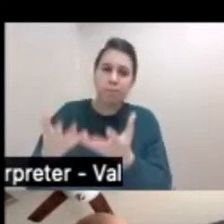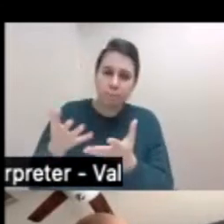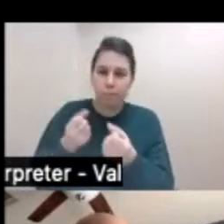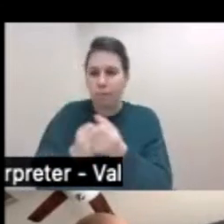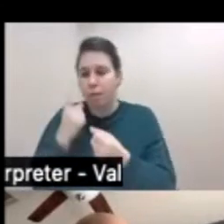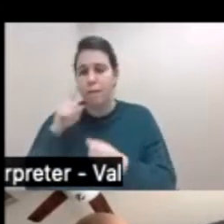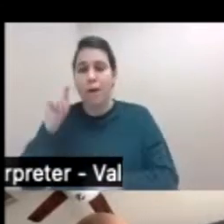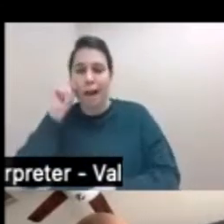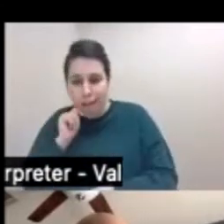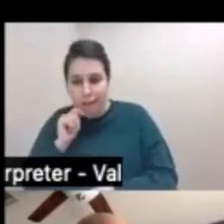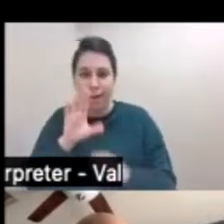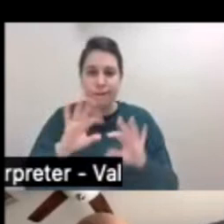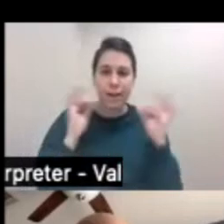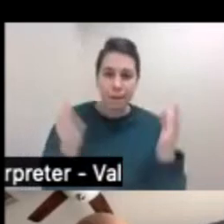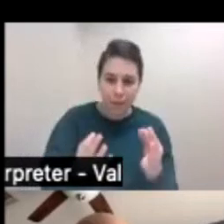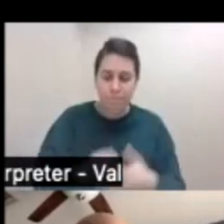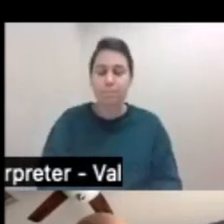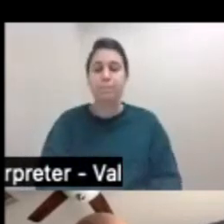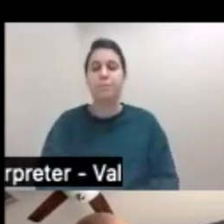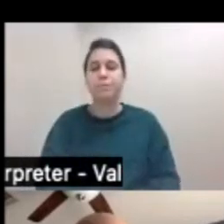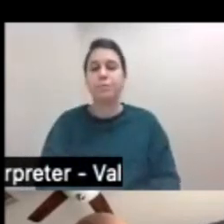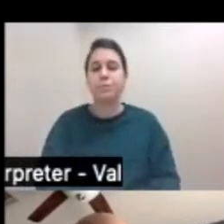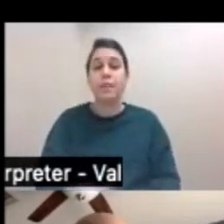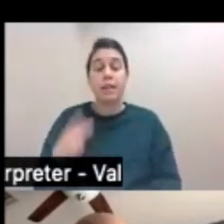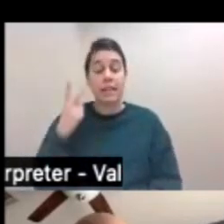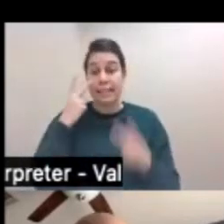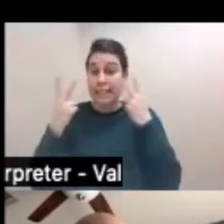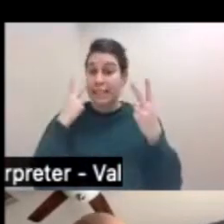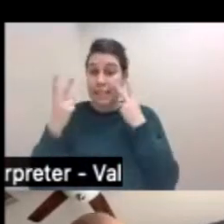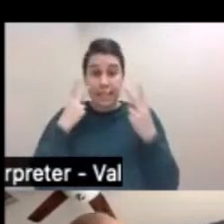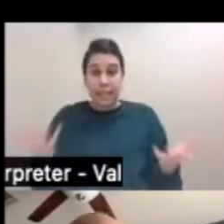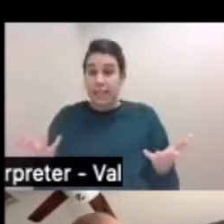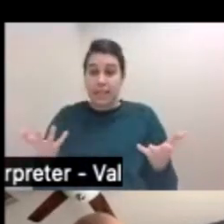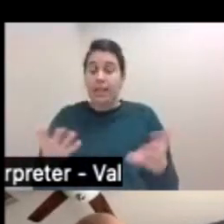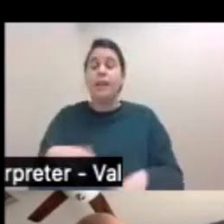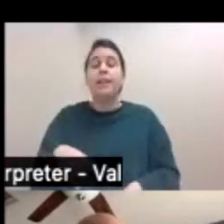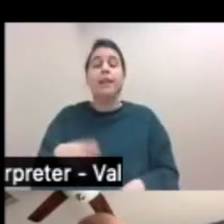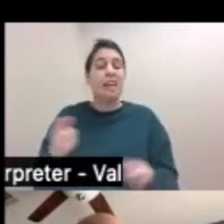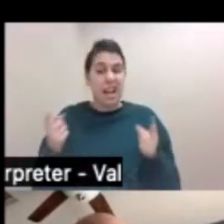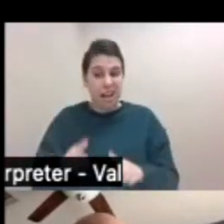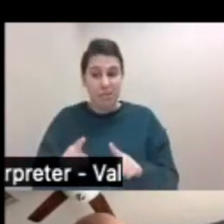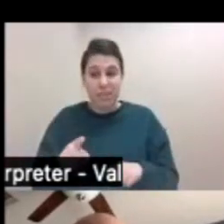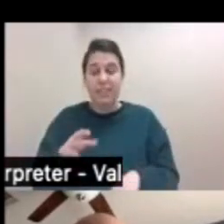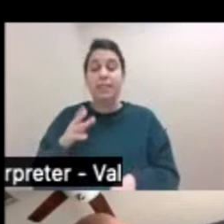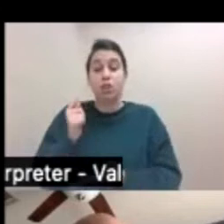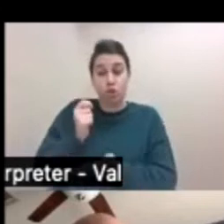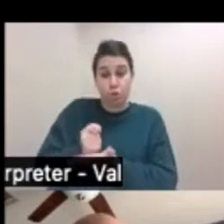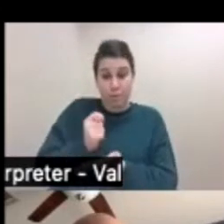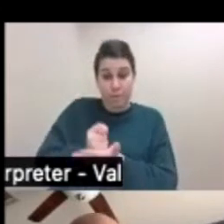And something that we would see over and over and over was that we would release them from treatment